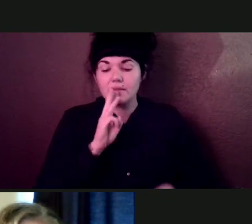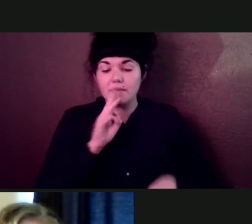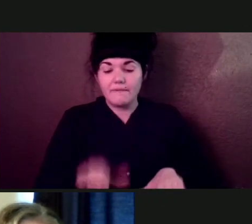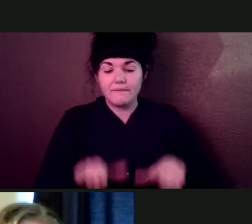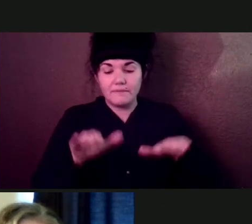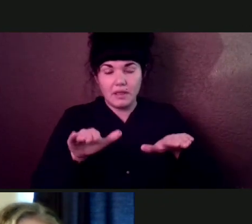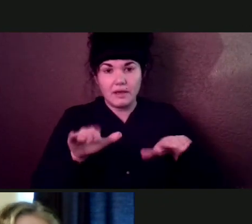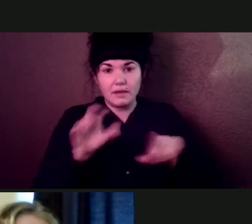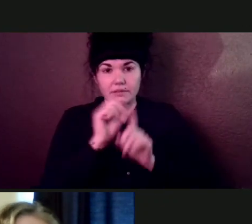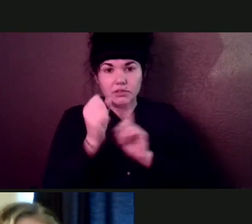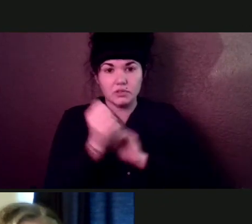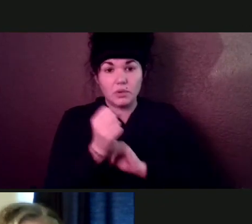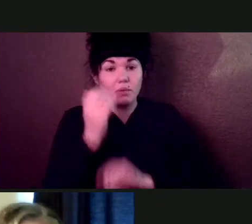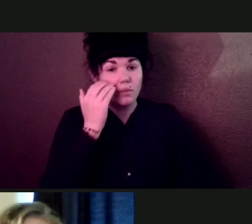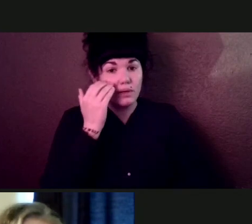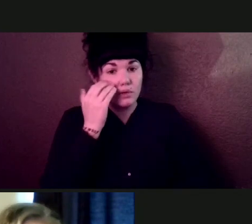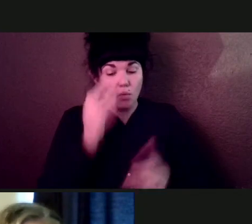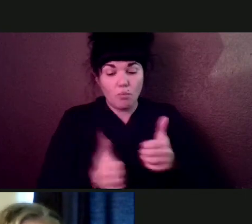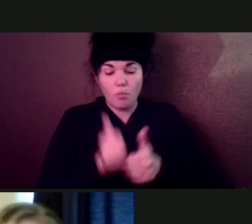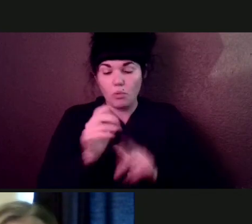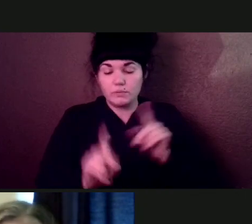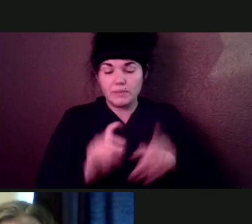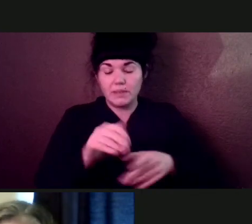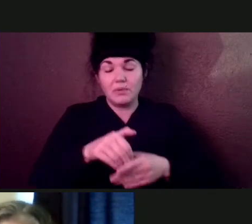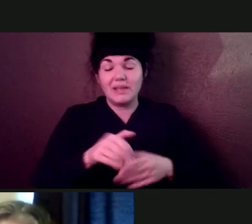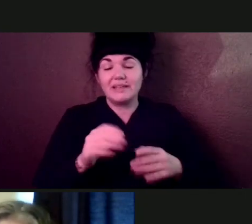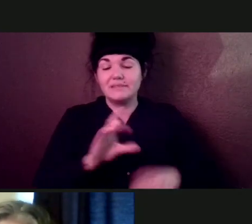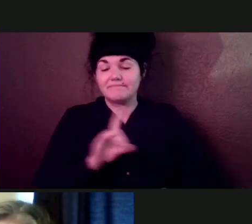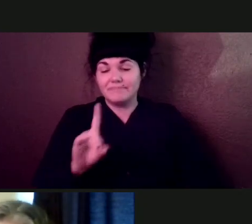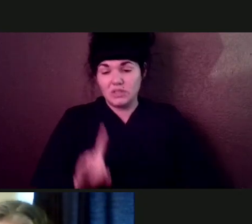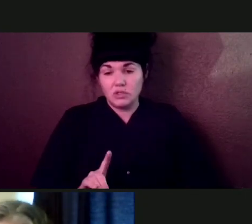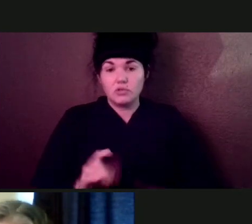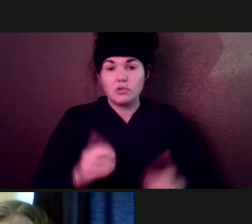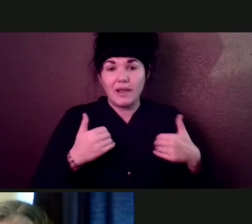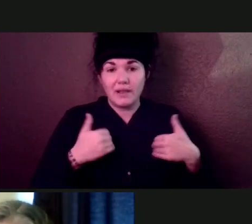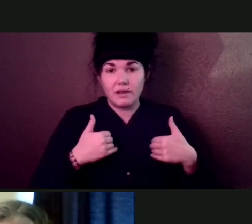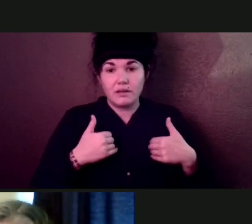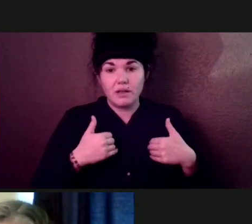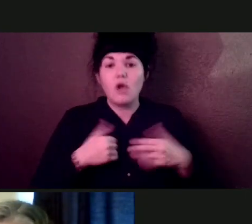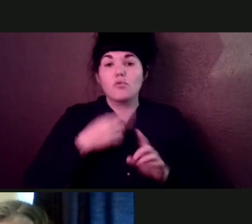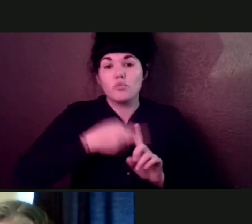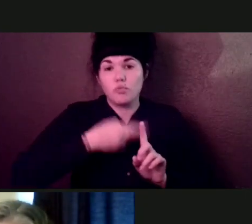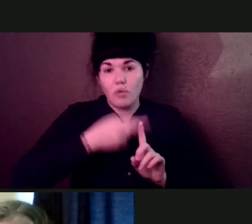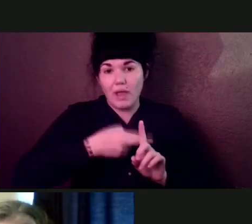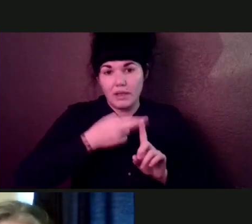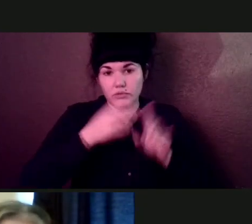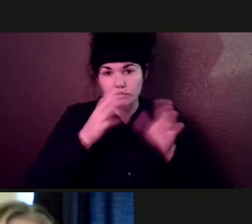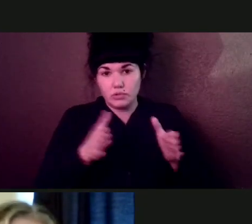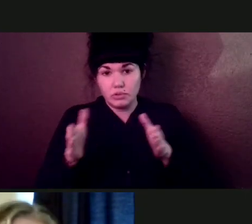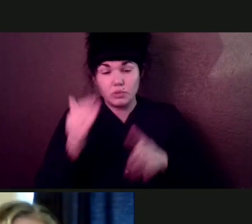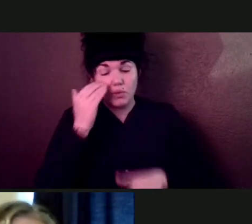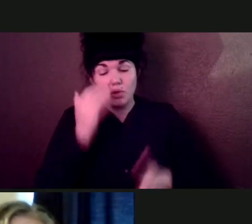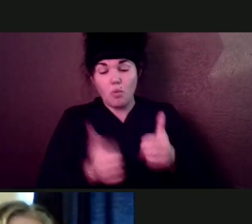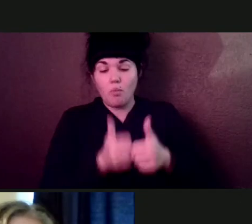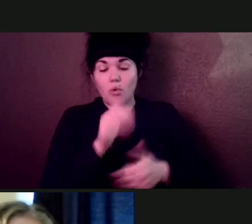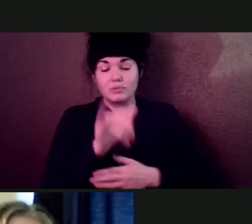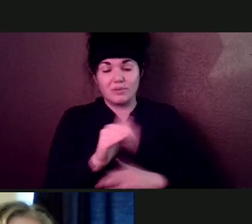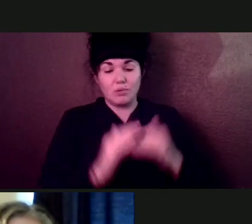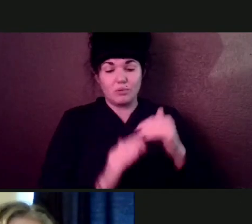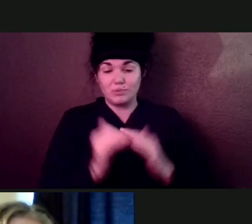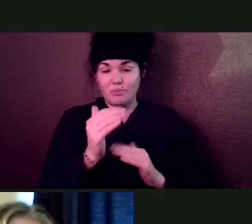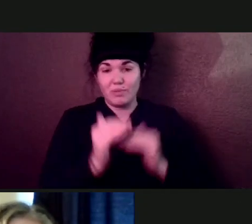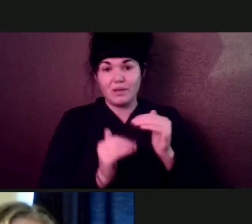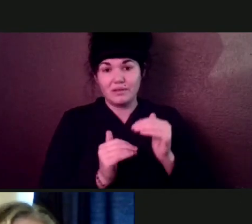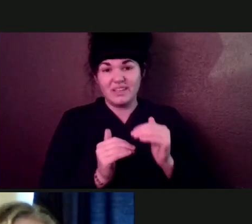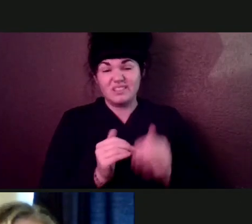renter city and a lot of those homes that were flooded are rentals. Okay. And you can't just call up, you know, the homeowner's